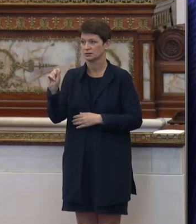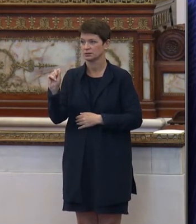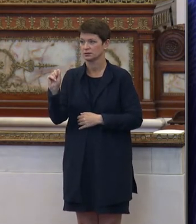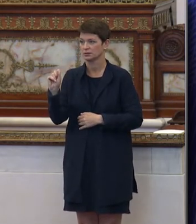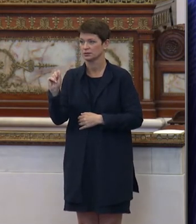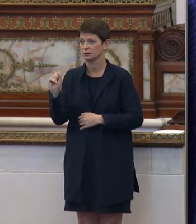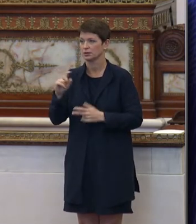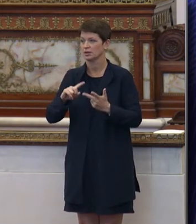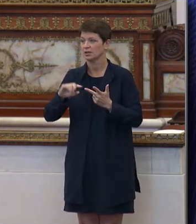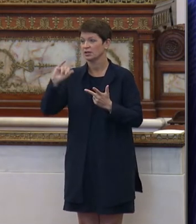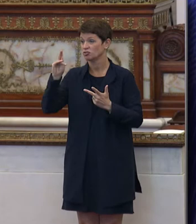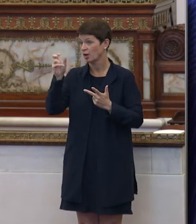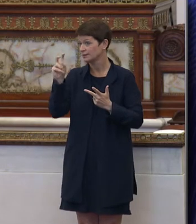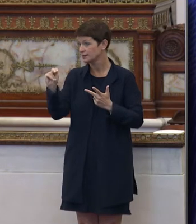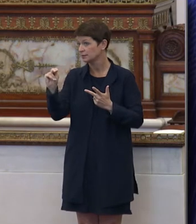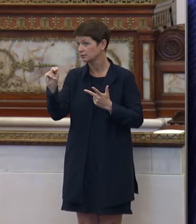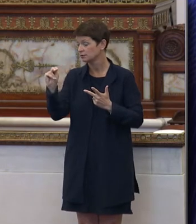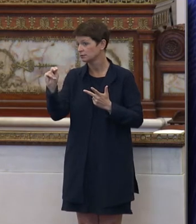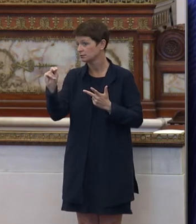Councilmember Johnson.